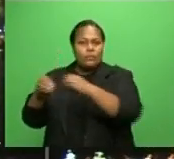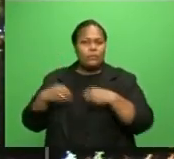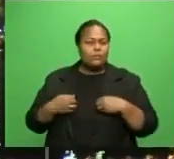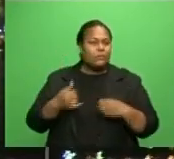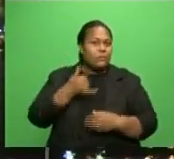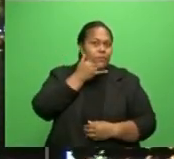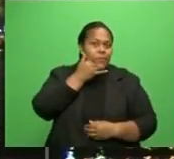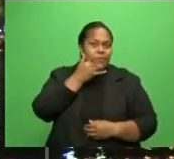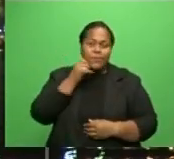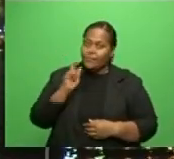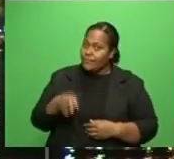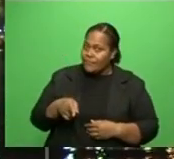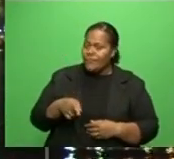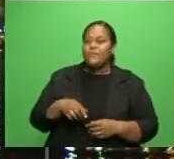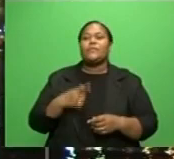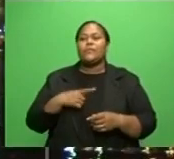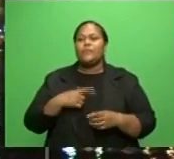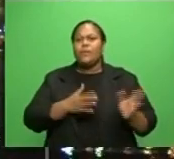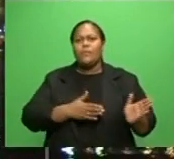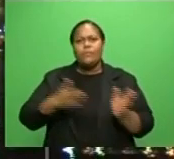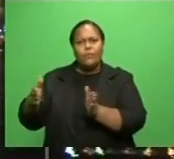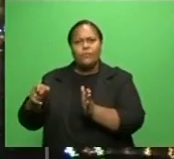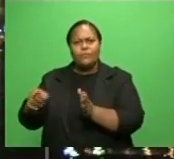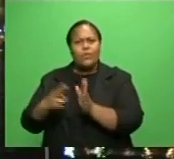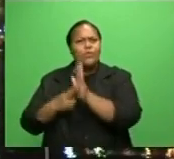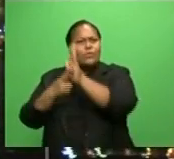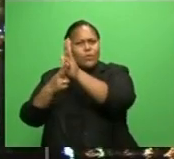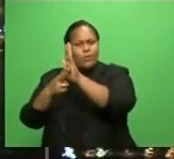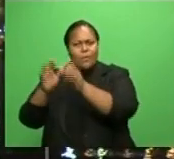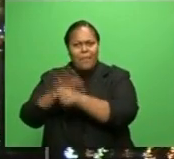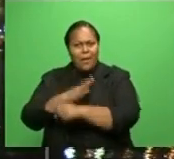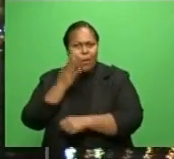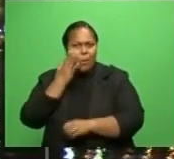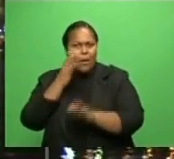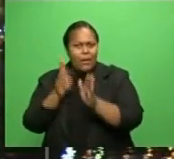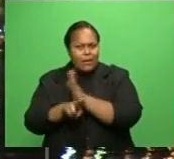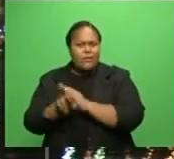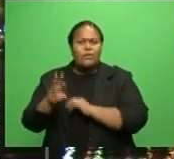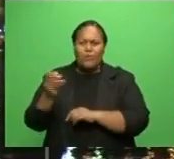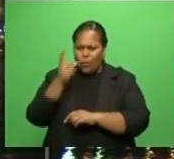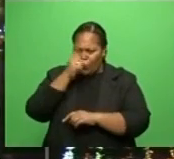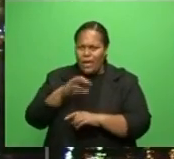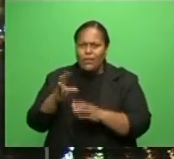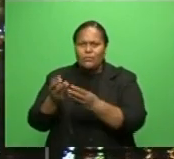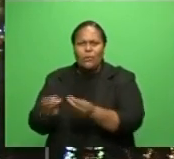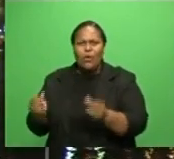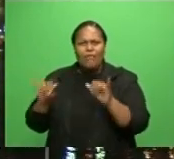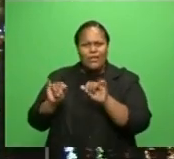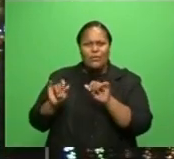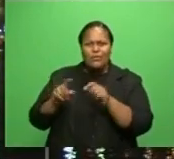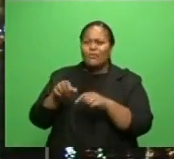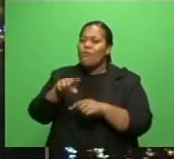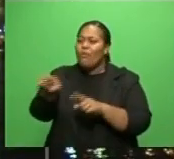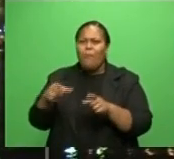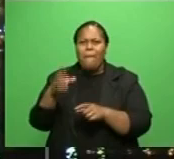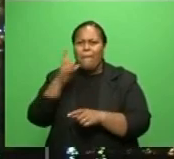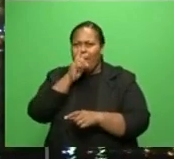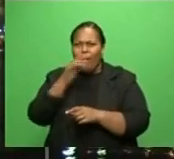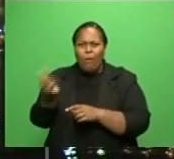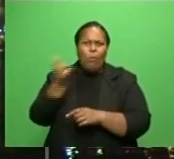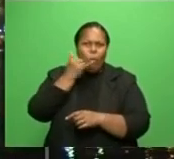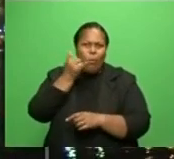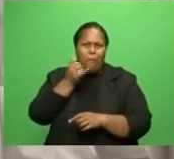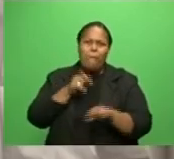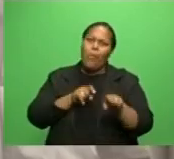this is why they've moved to the North to create awareness in an effort to address issues faced by these callers. Sanyany Mboila